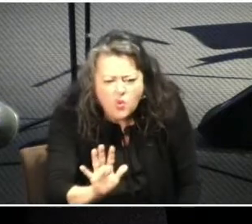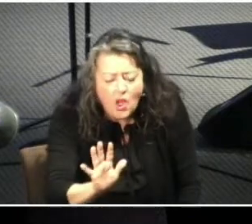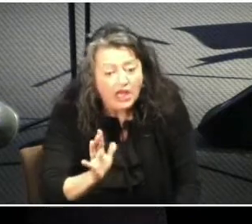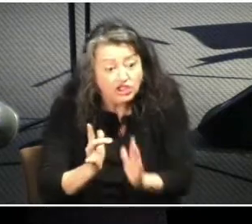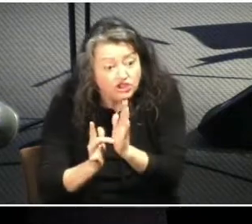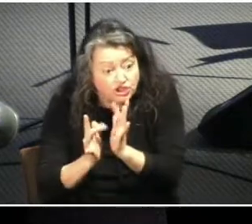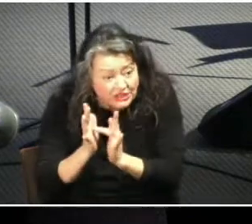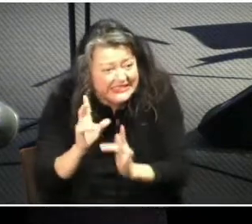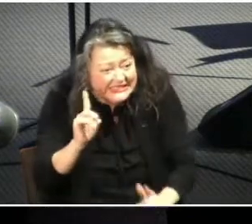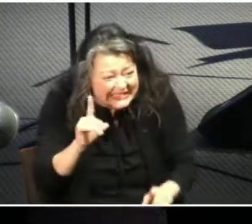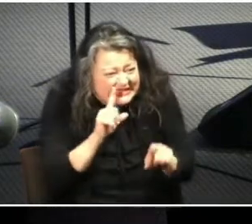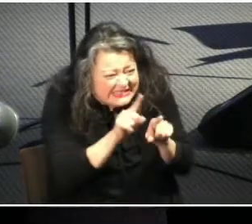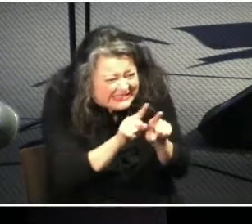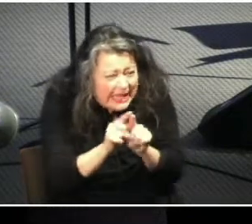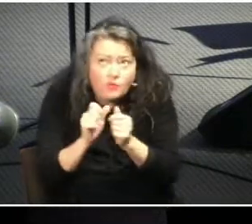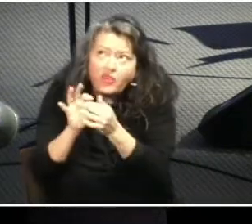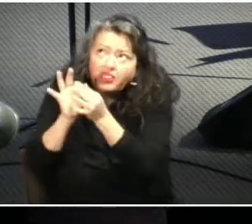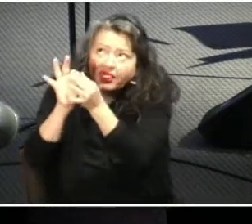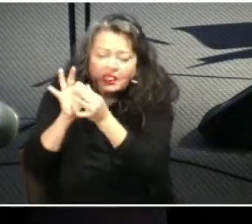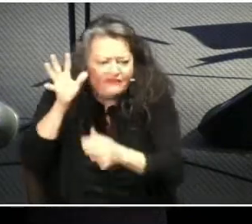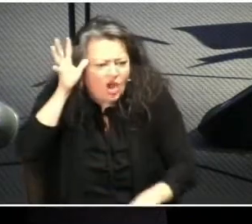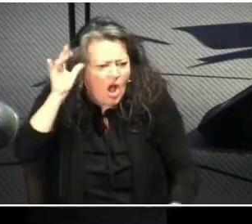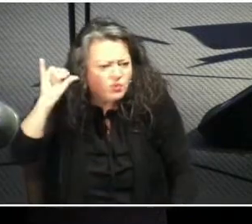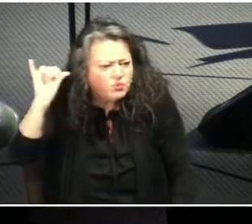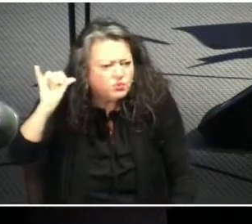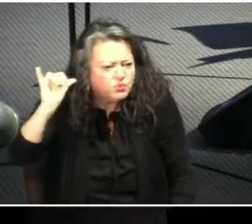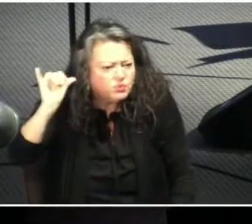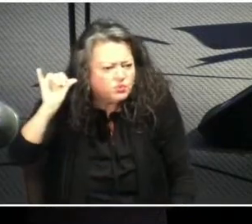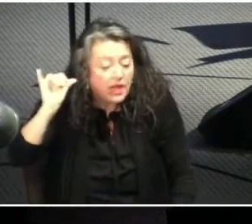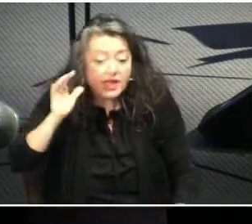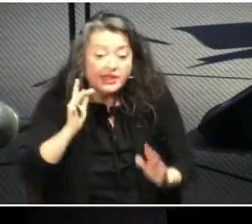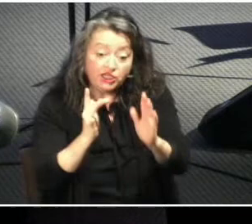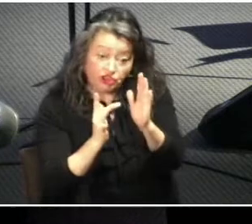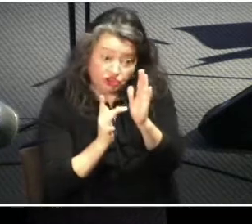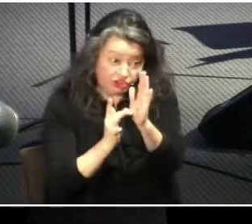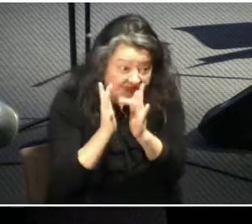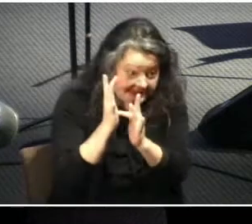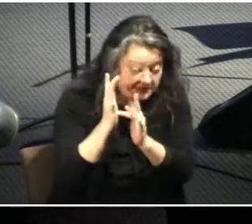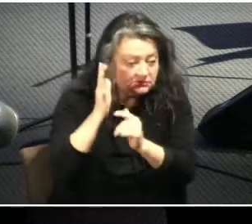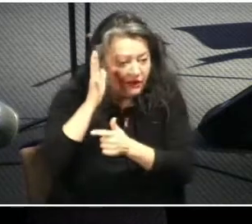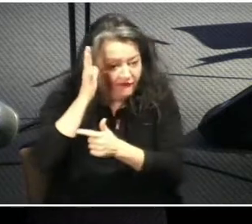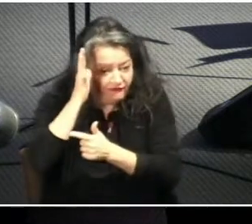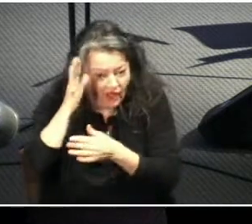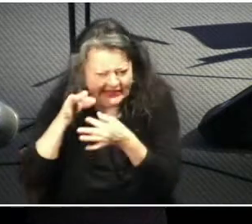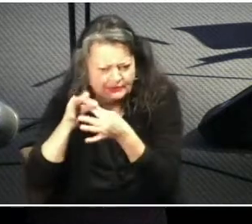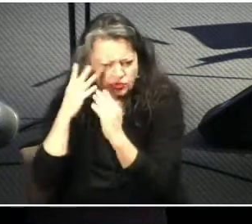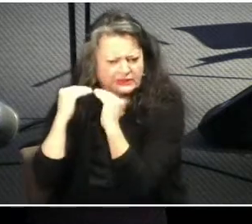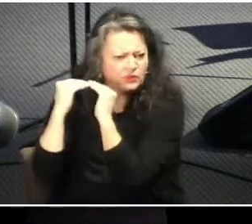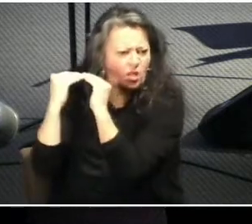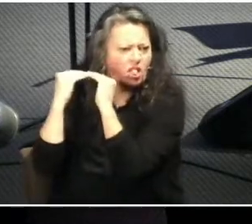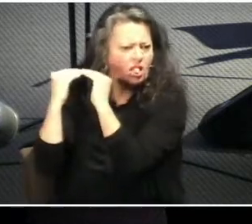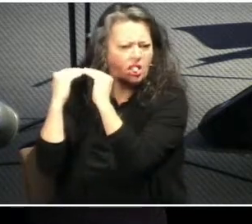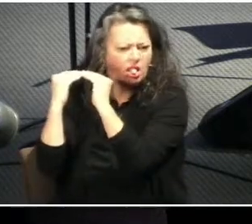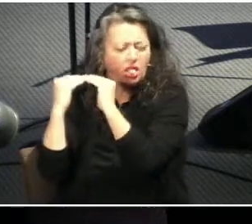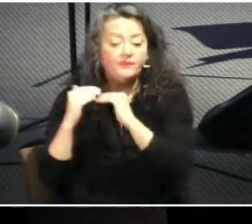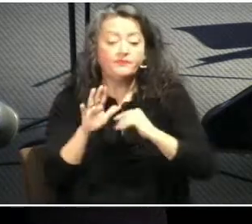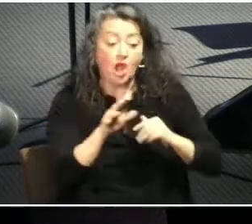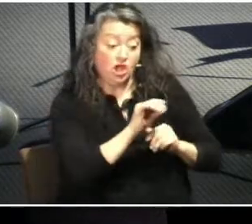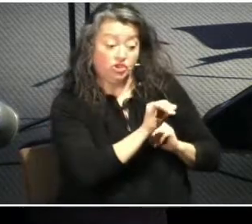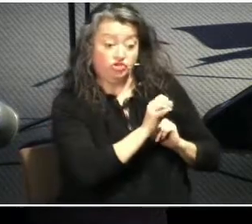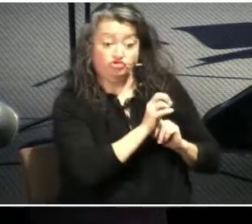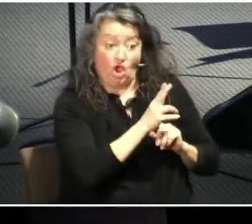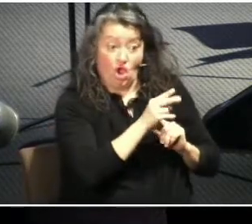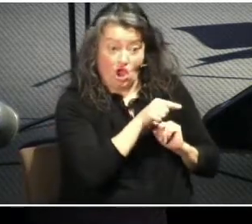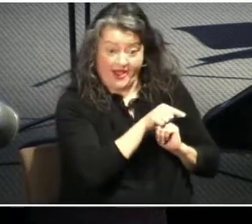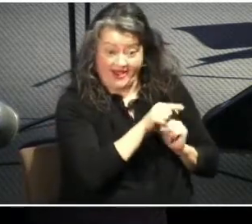with his father, with whom Jesus is spiritually equal. Throughout the gospel of John, for example, we see